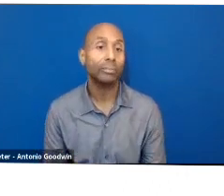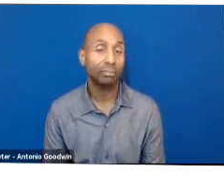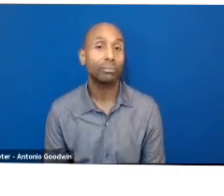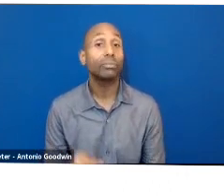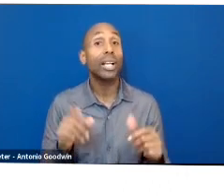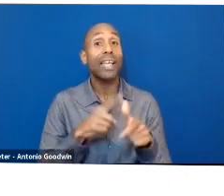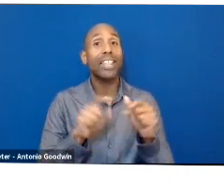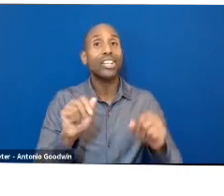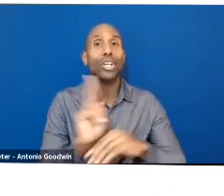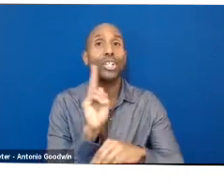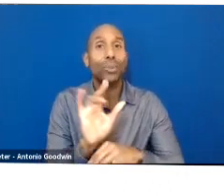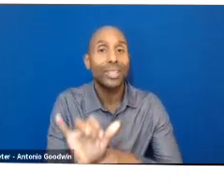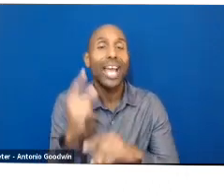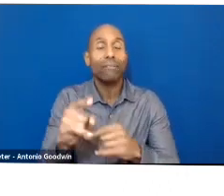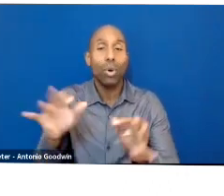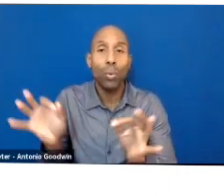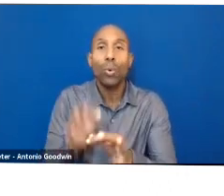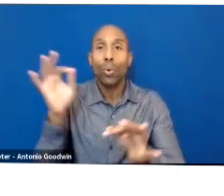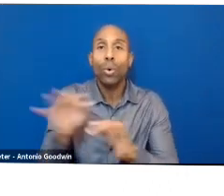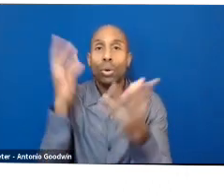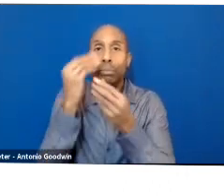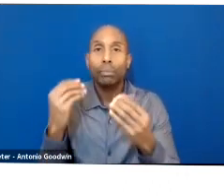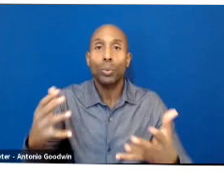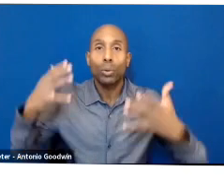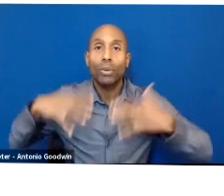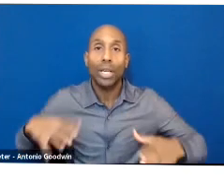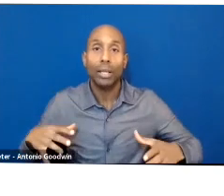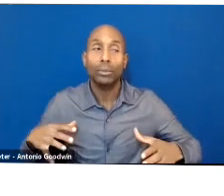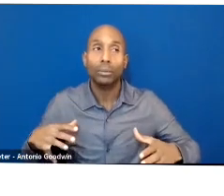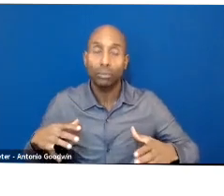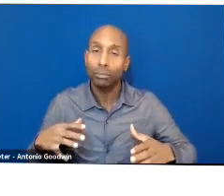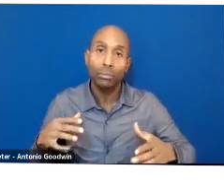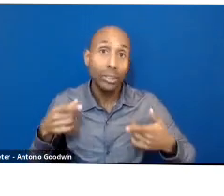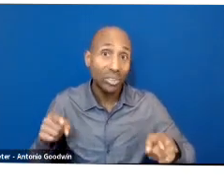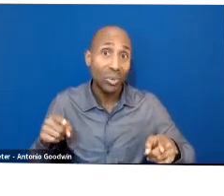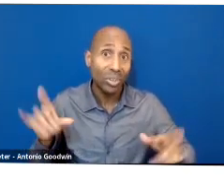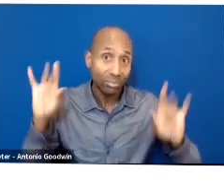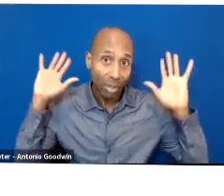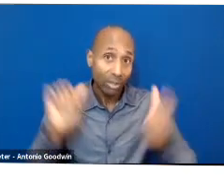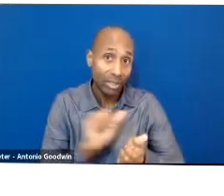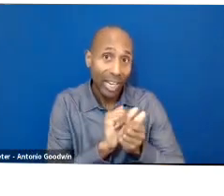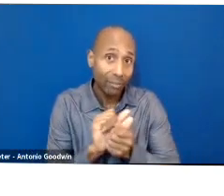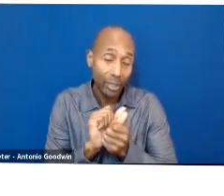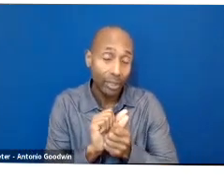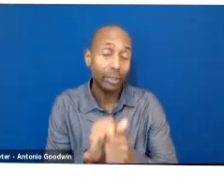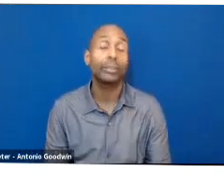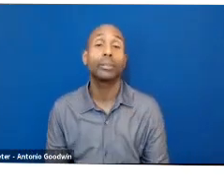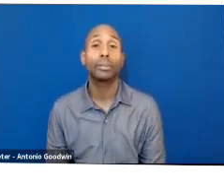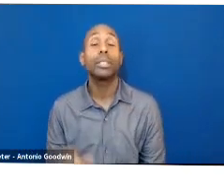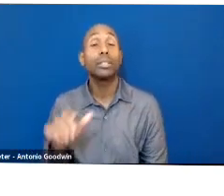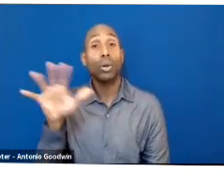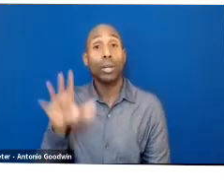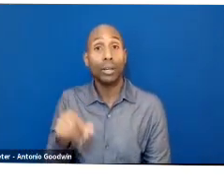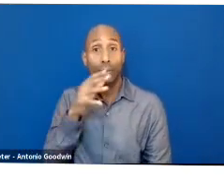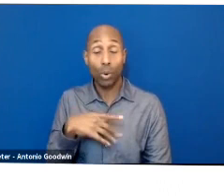use to create beautiful garments in the midst of the violence of slavery. And while enslaved African women were making garments